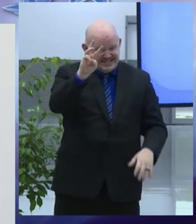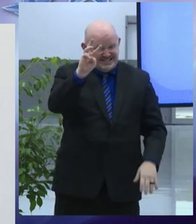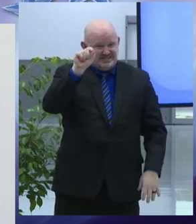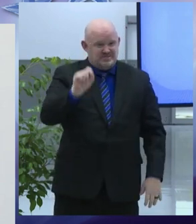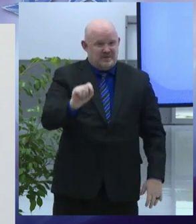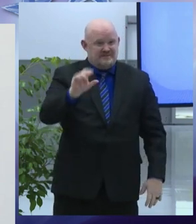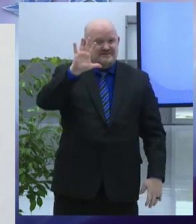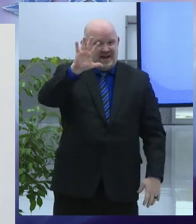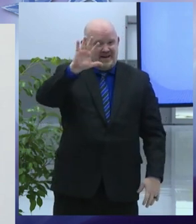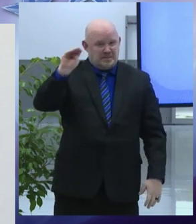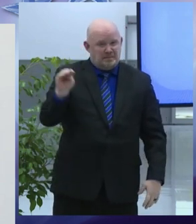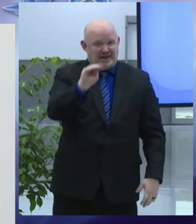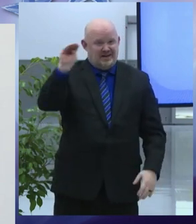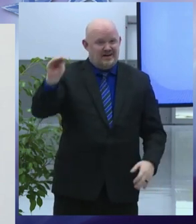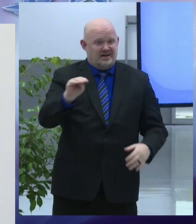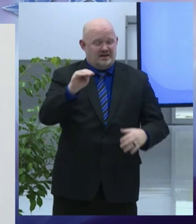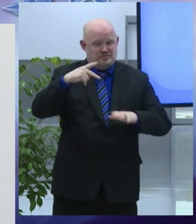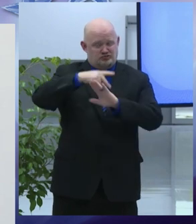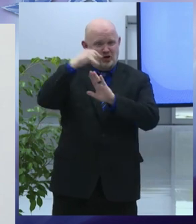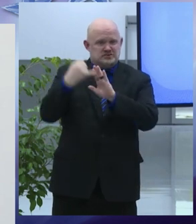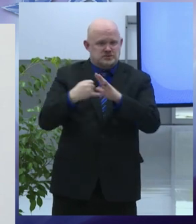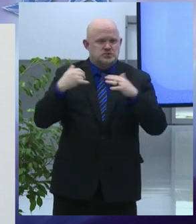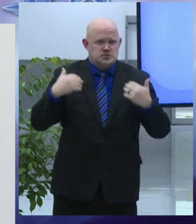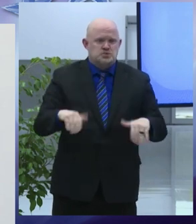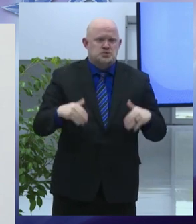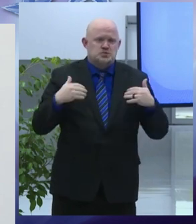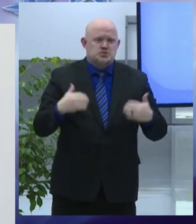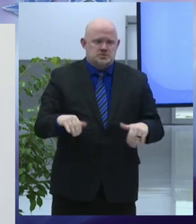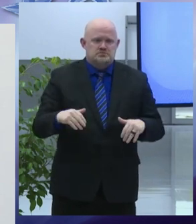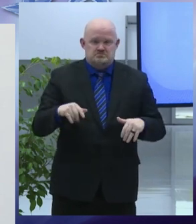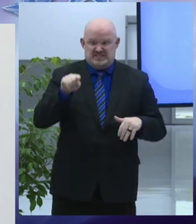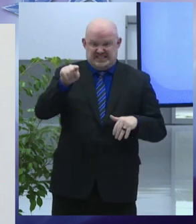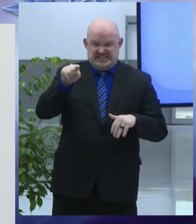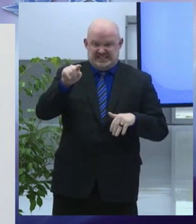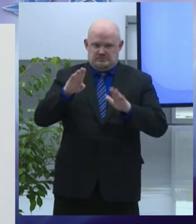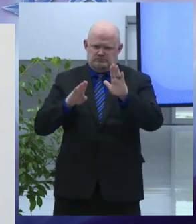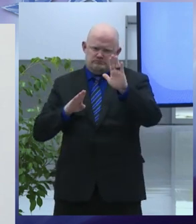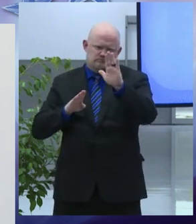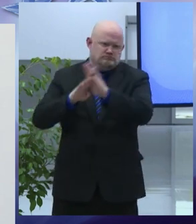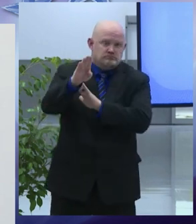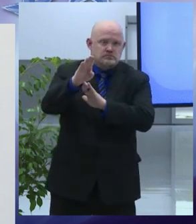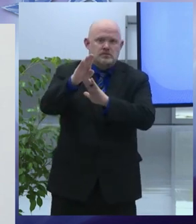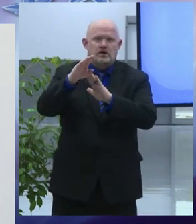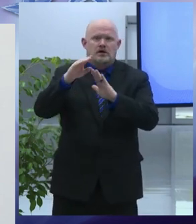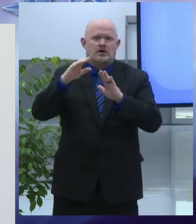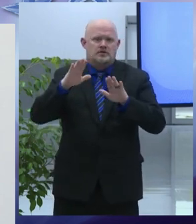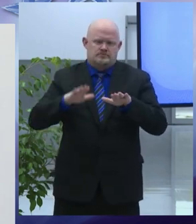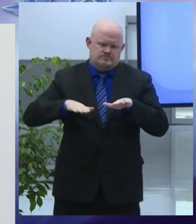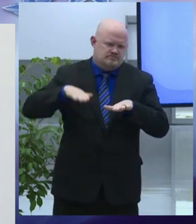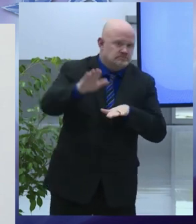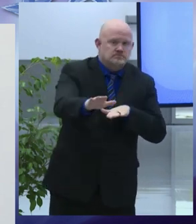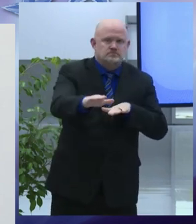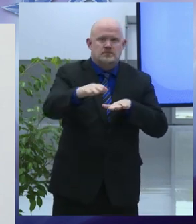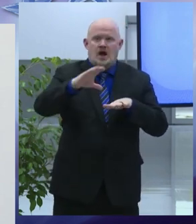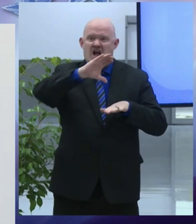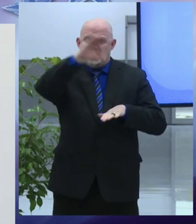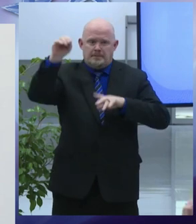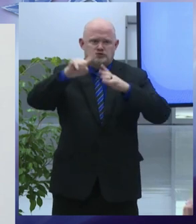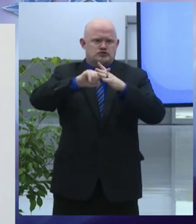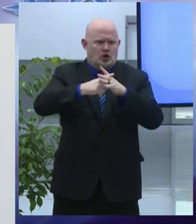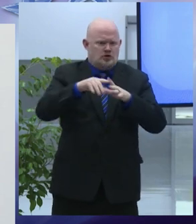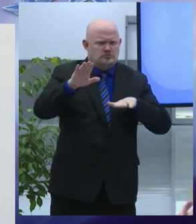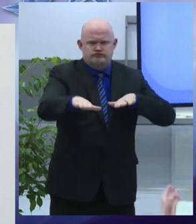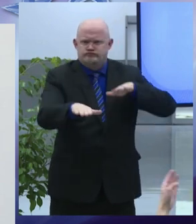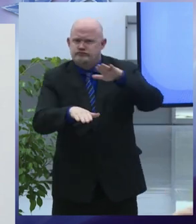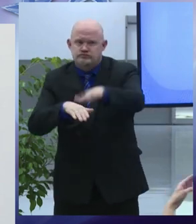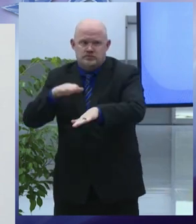for the incubation and acceleration of regional startup companies construction bids will go out in the fall of 2022 setting the